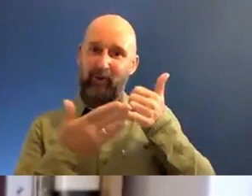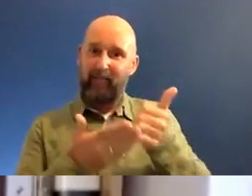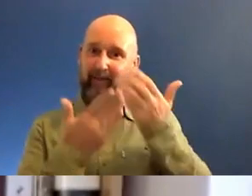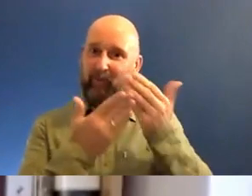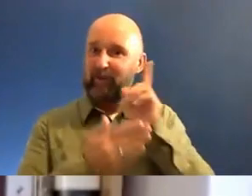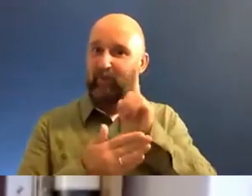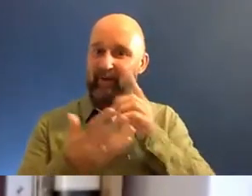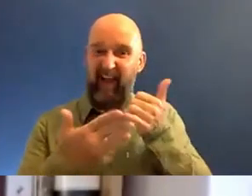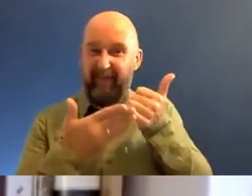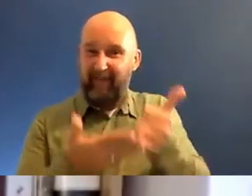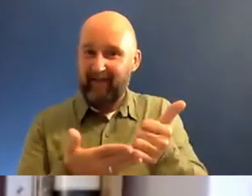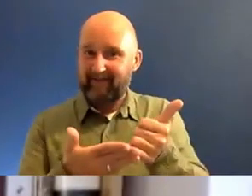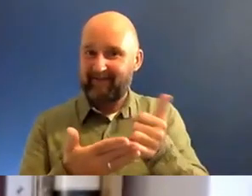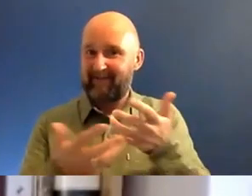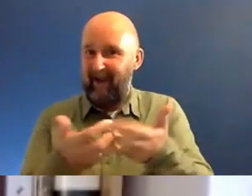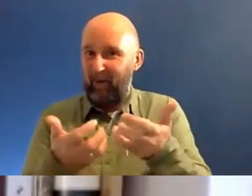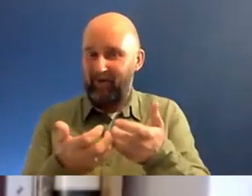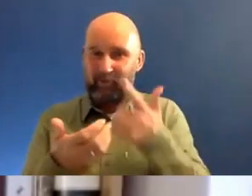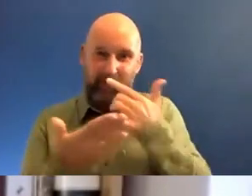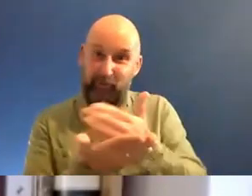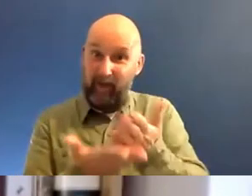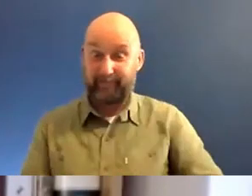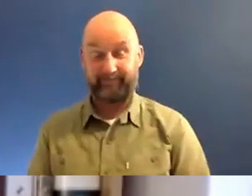particular advice for Muslim women that you could share?